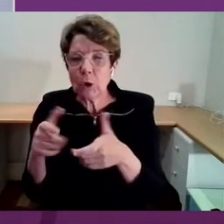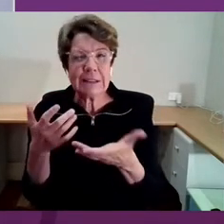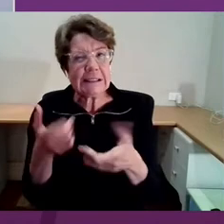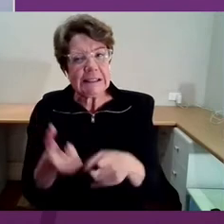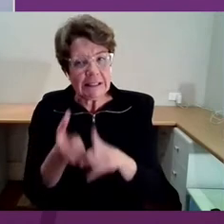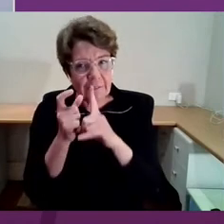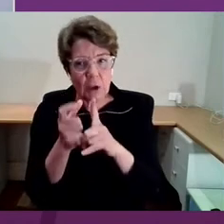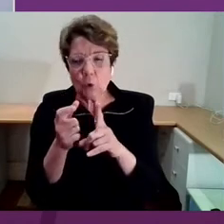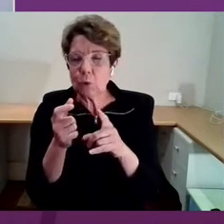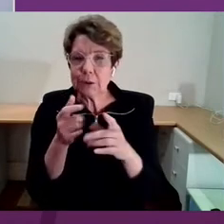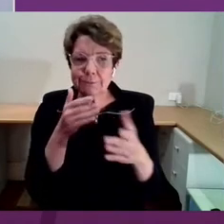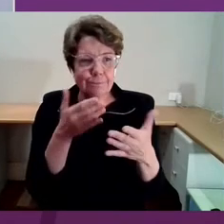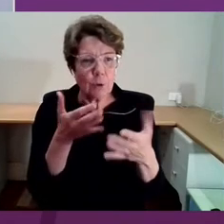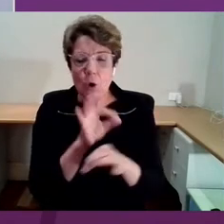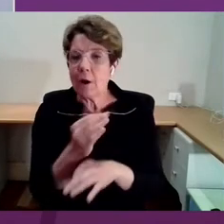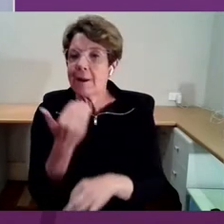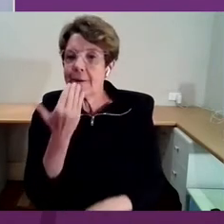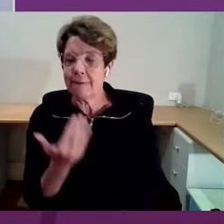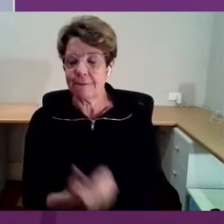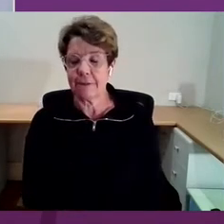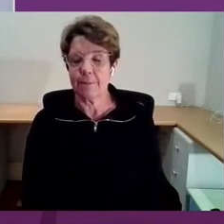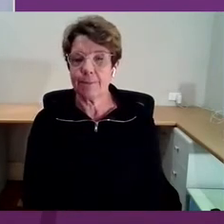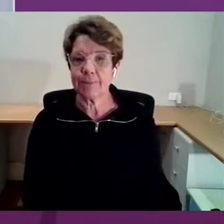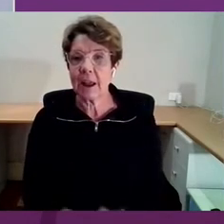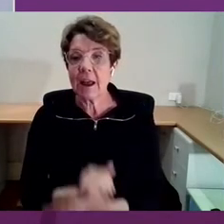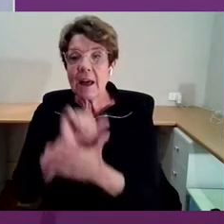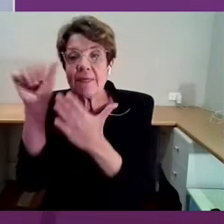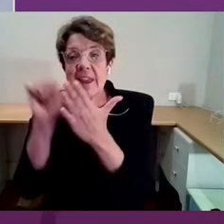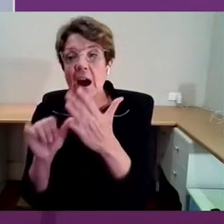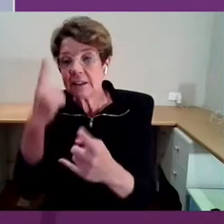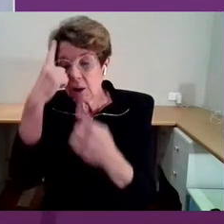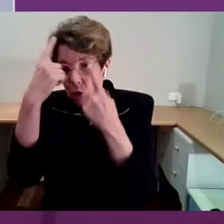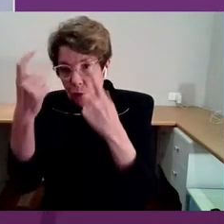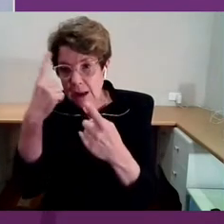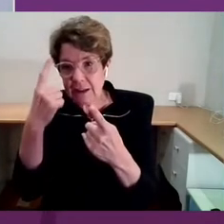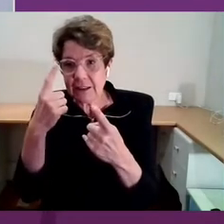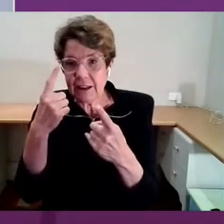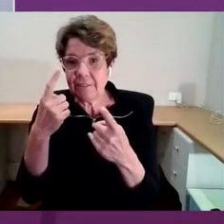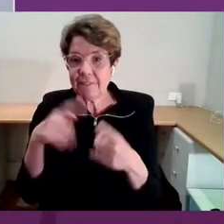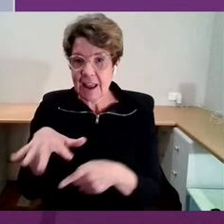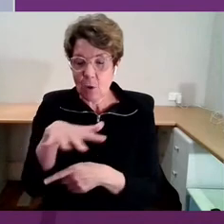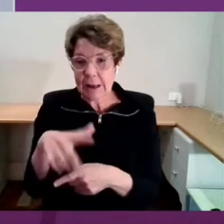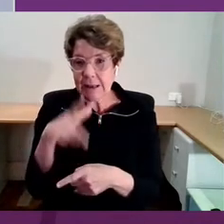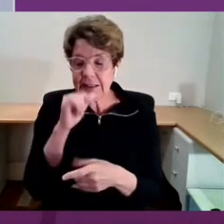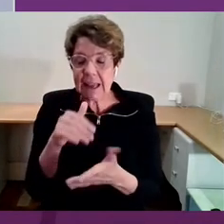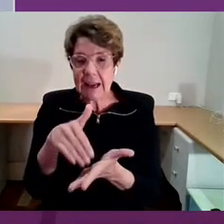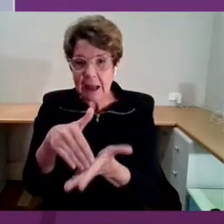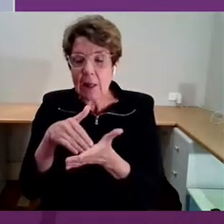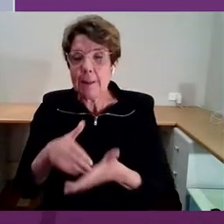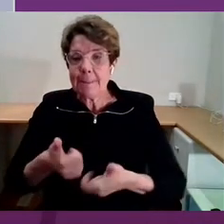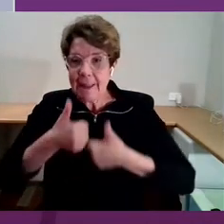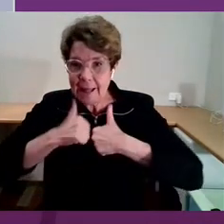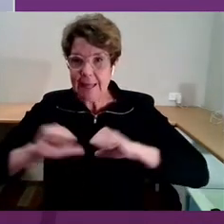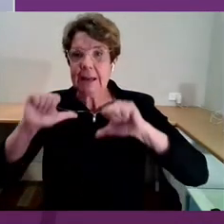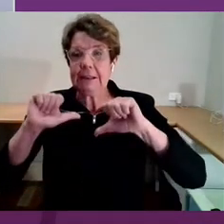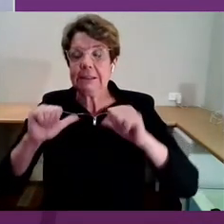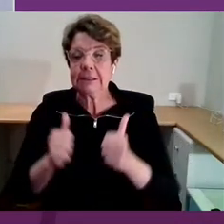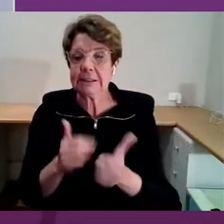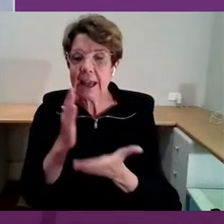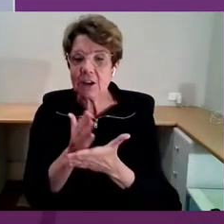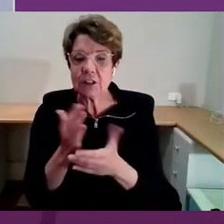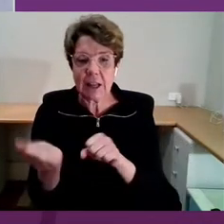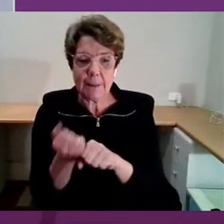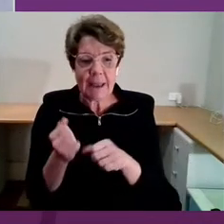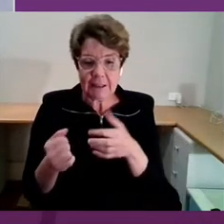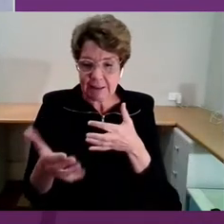They can help. They arts and creative industries can help heal us. They give us a sense of social connection and community, and